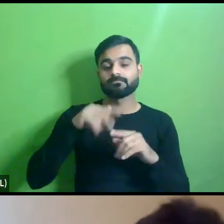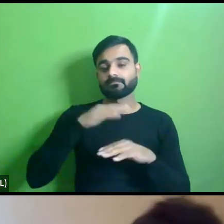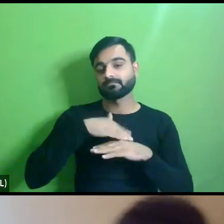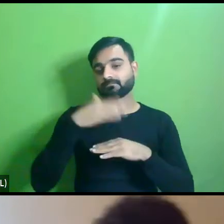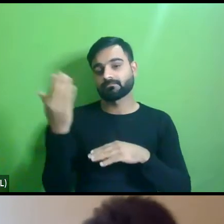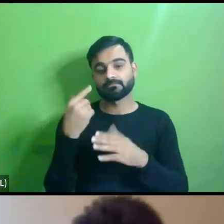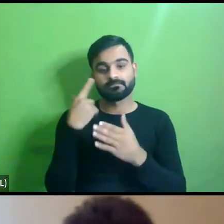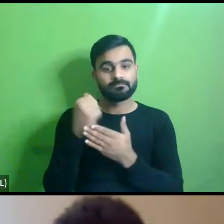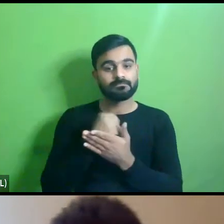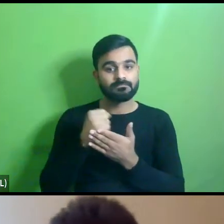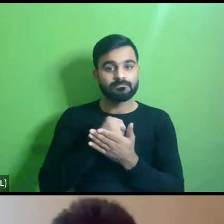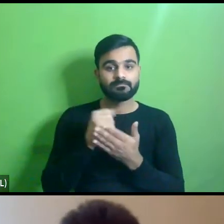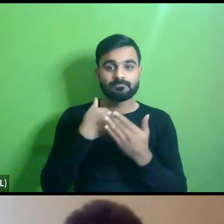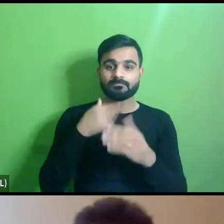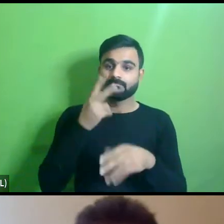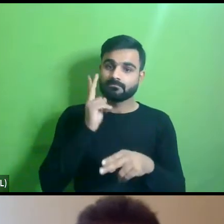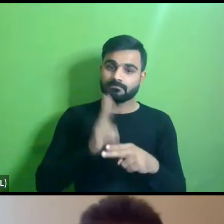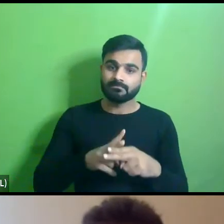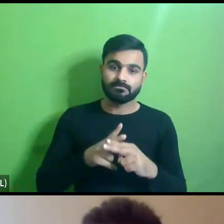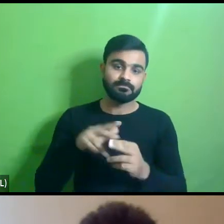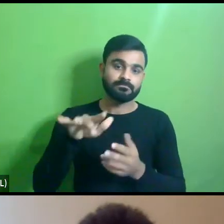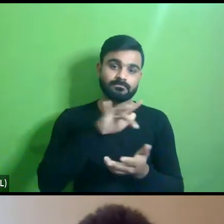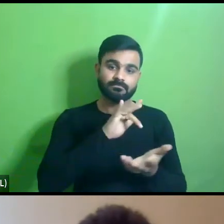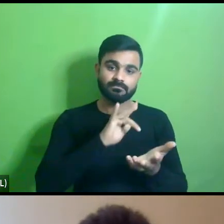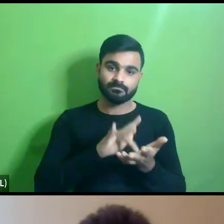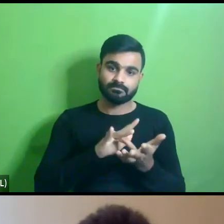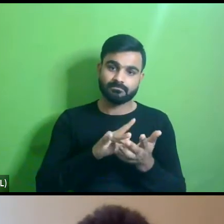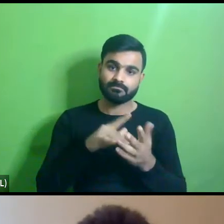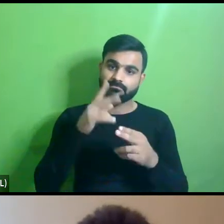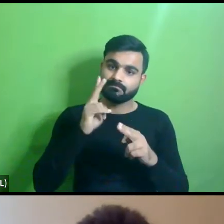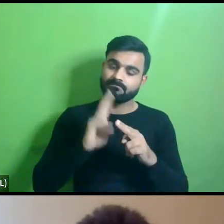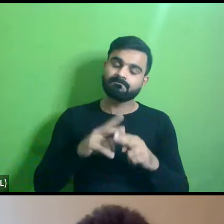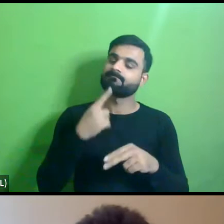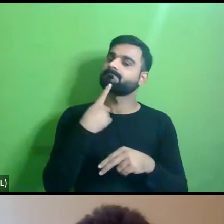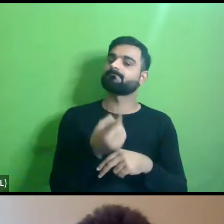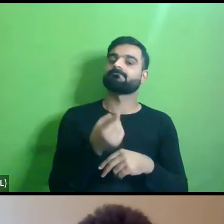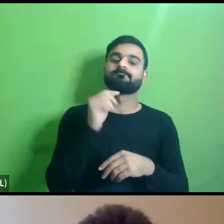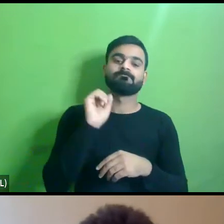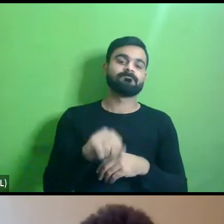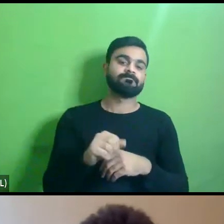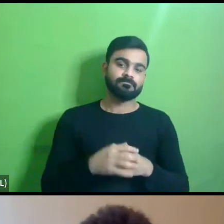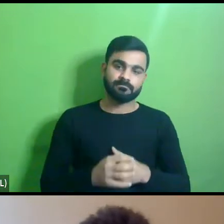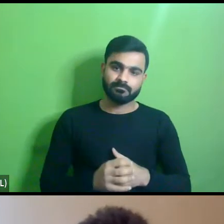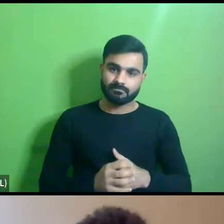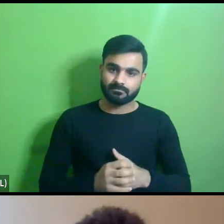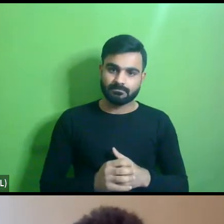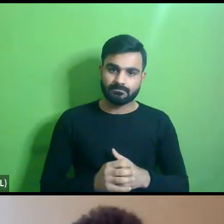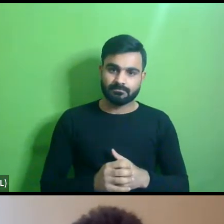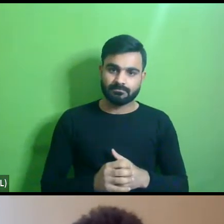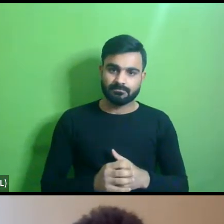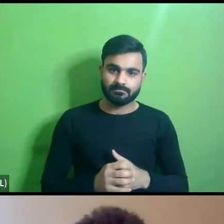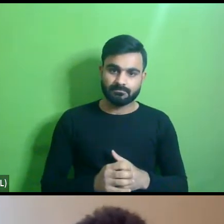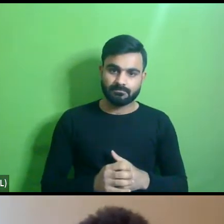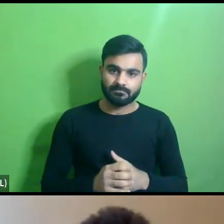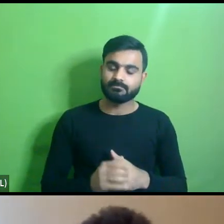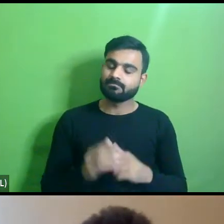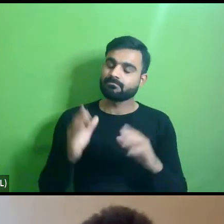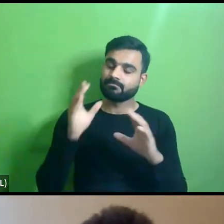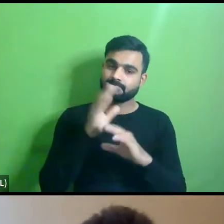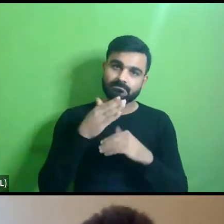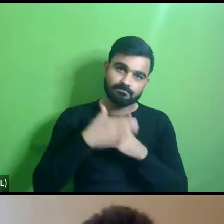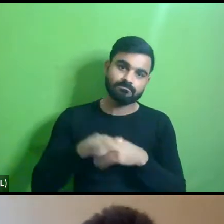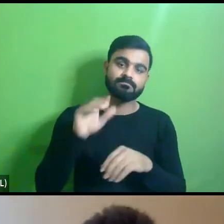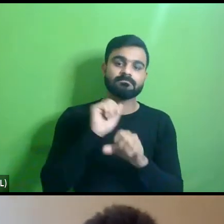i think we are at a stage where we can comfortably say that uh you know um there is a consciousness towards